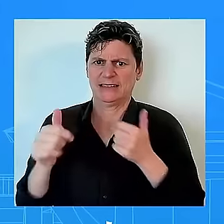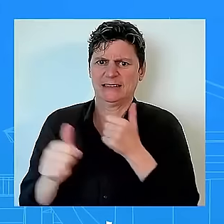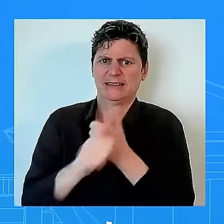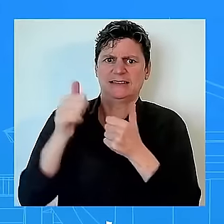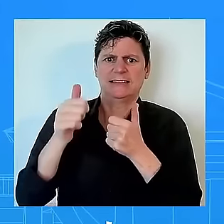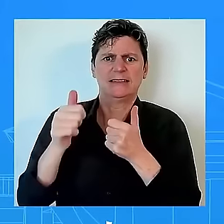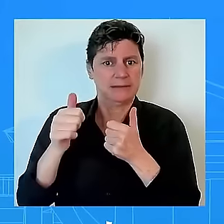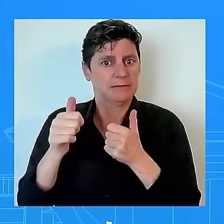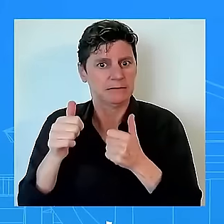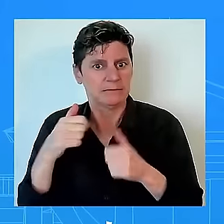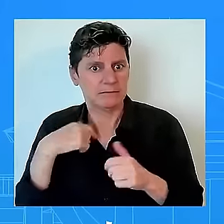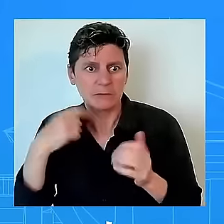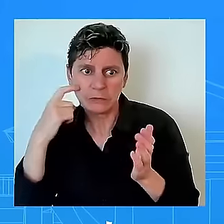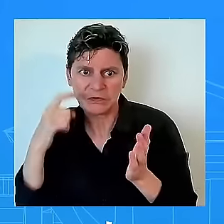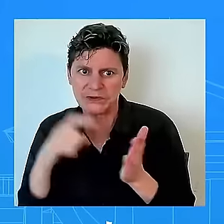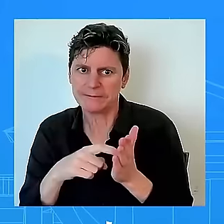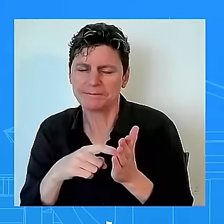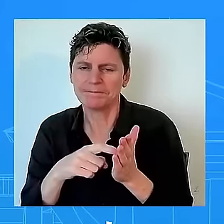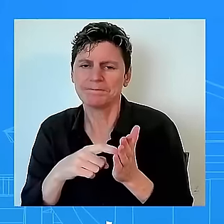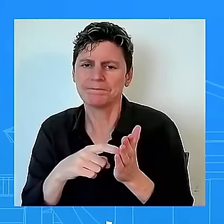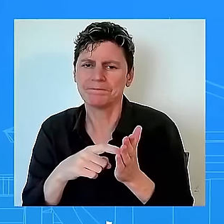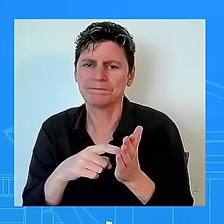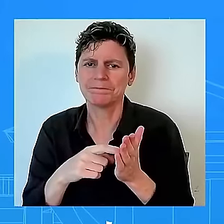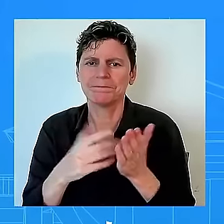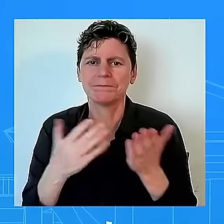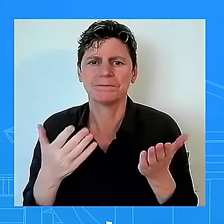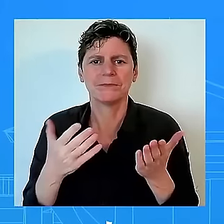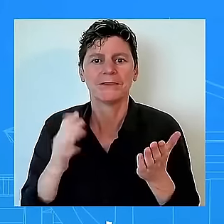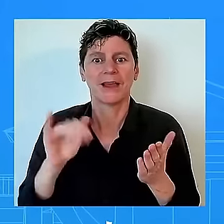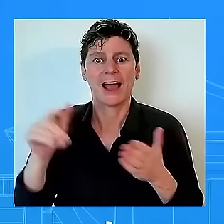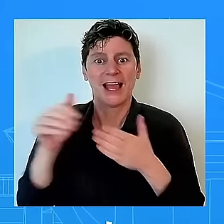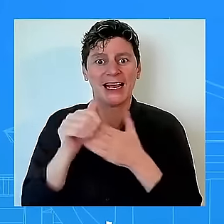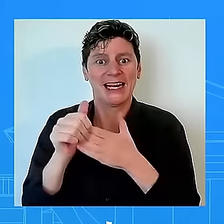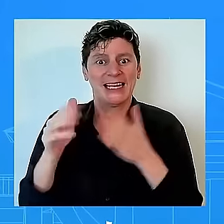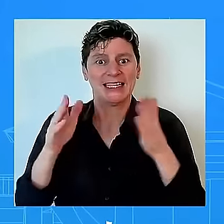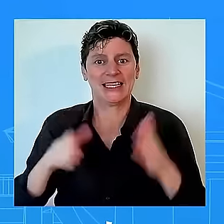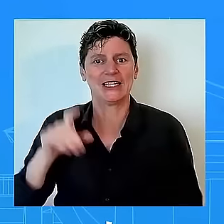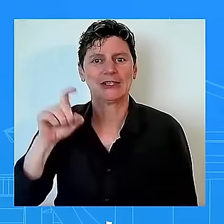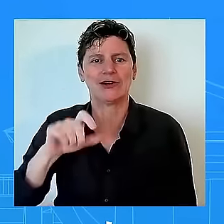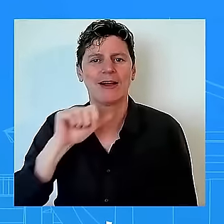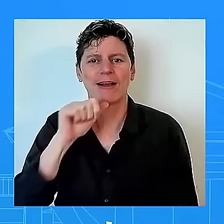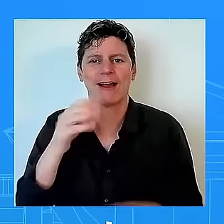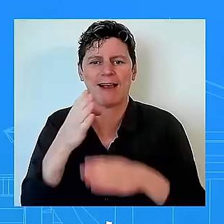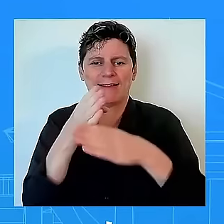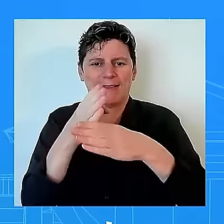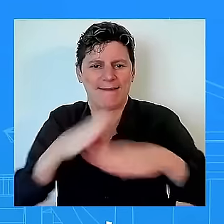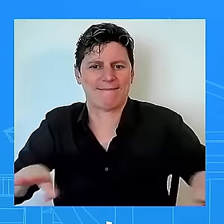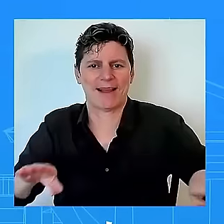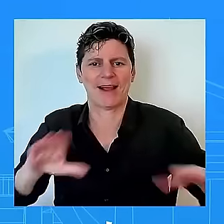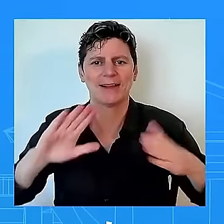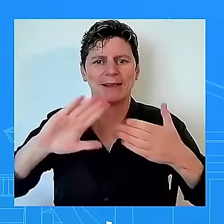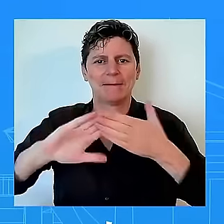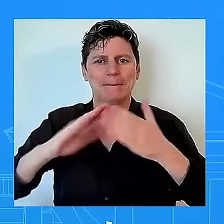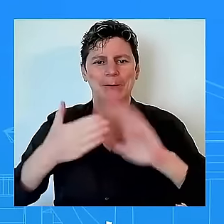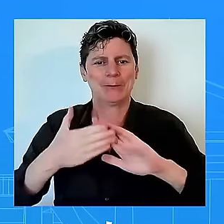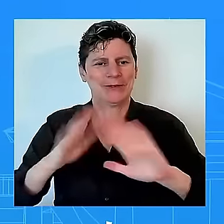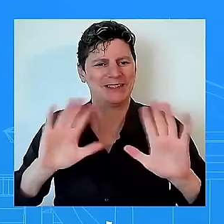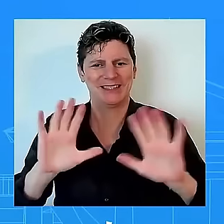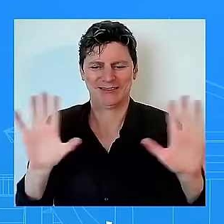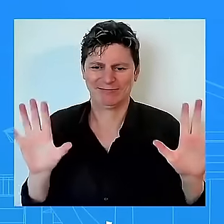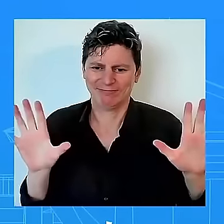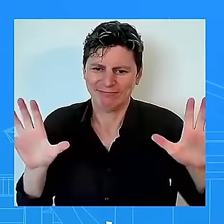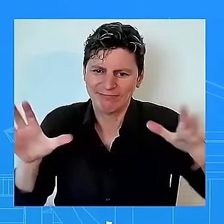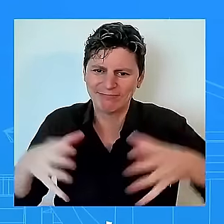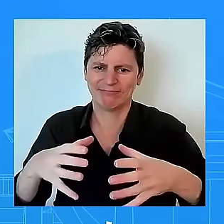us apart they should not be pulling communities apart they should be bringing them together in shared values that's what the president believes